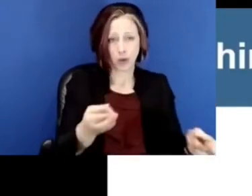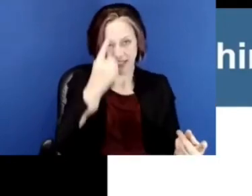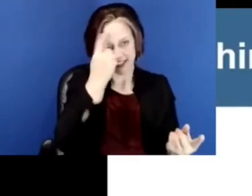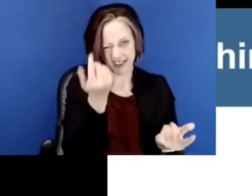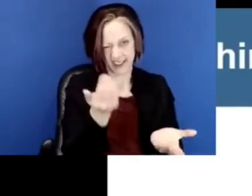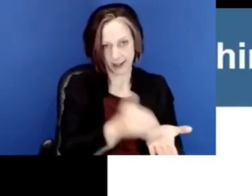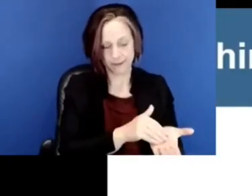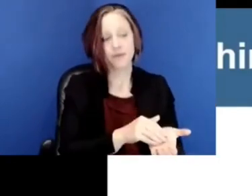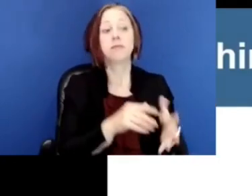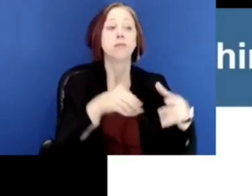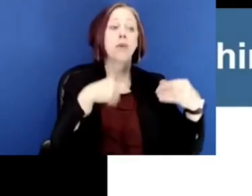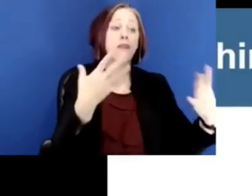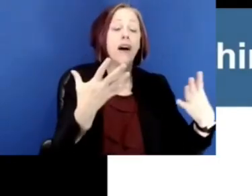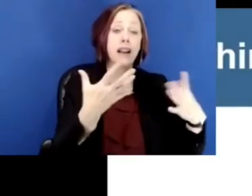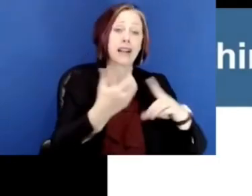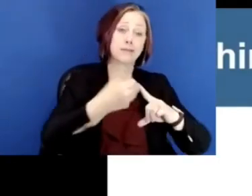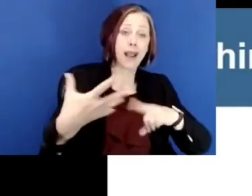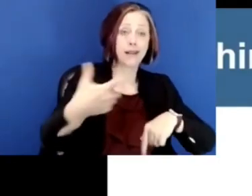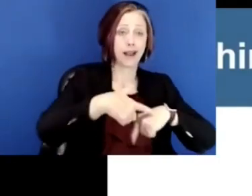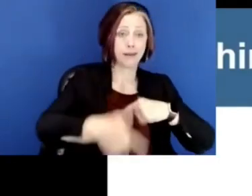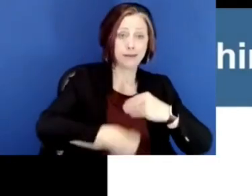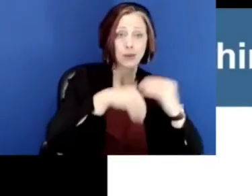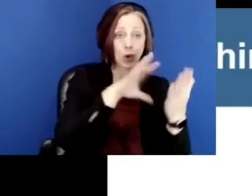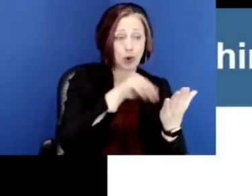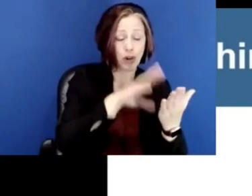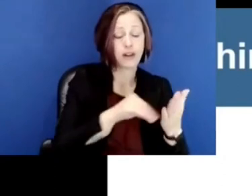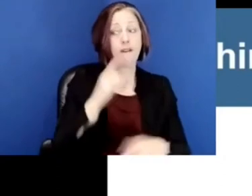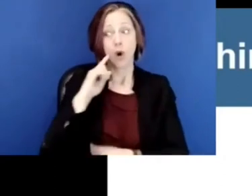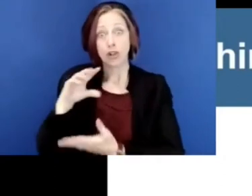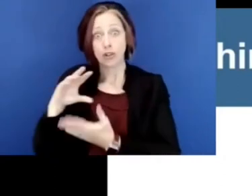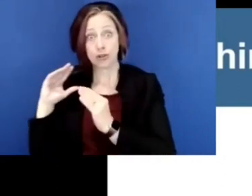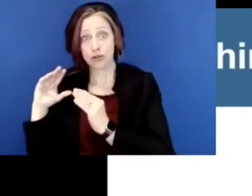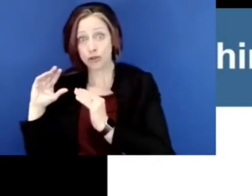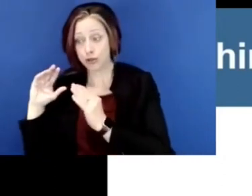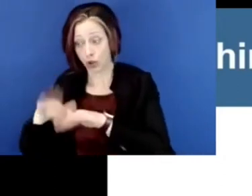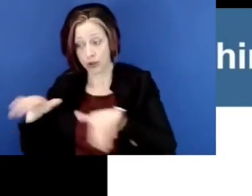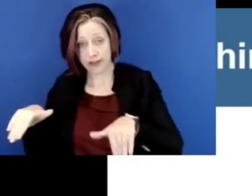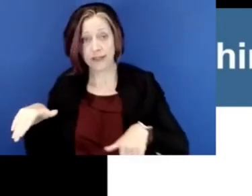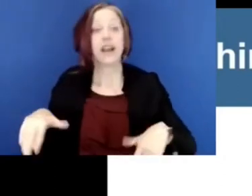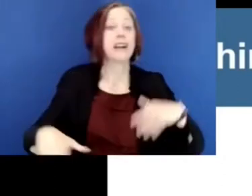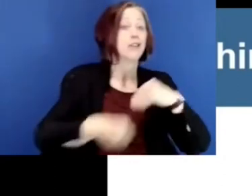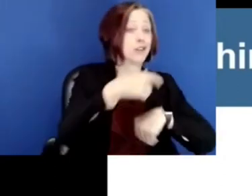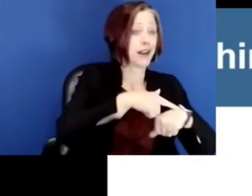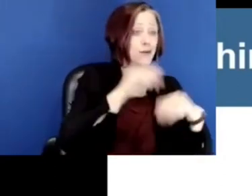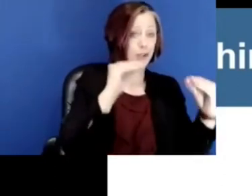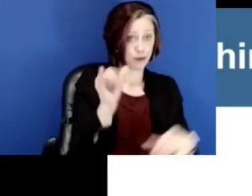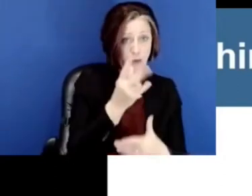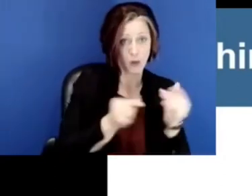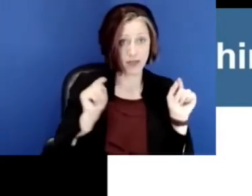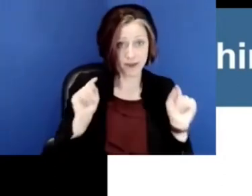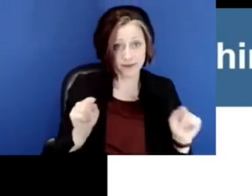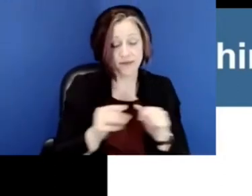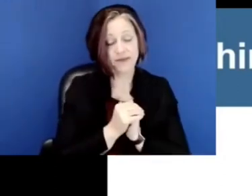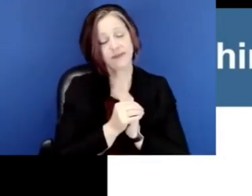We need to both provide expanded learning time for children and expanded learning time for